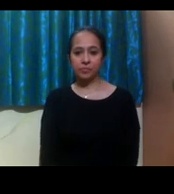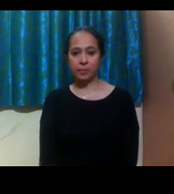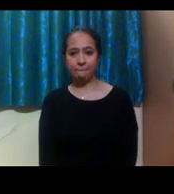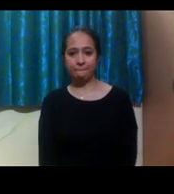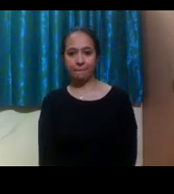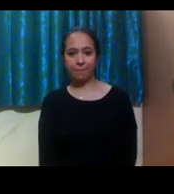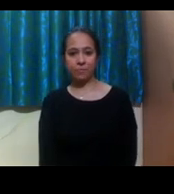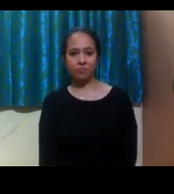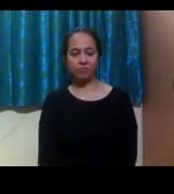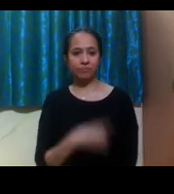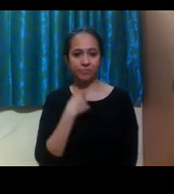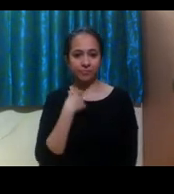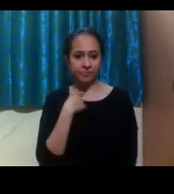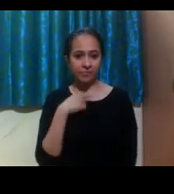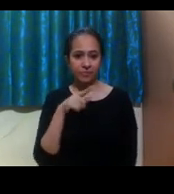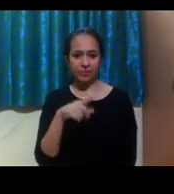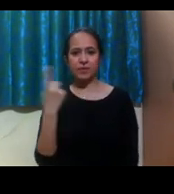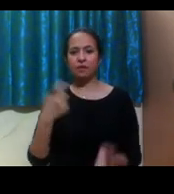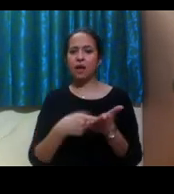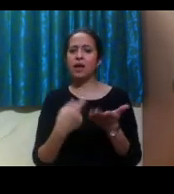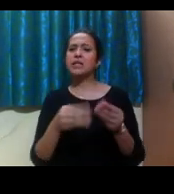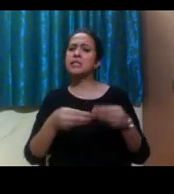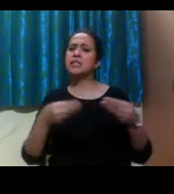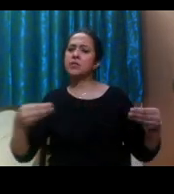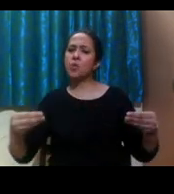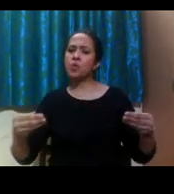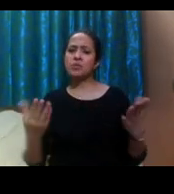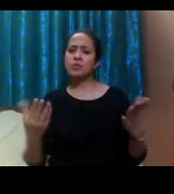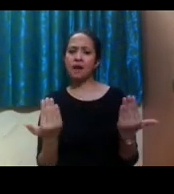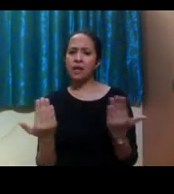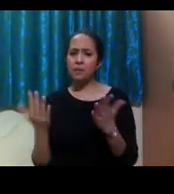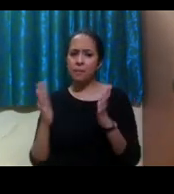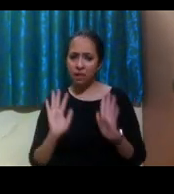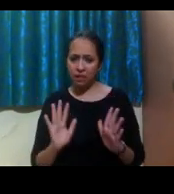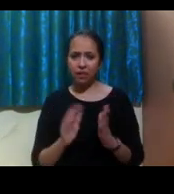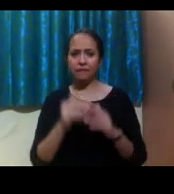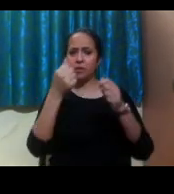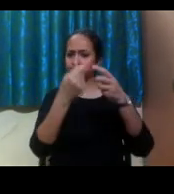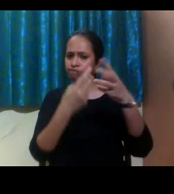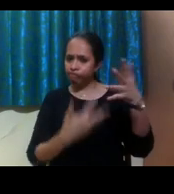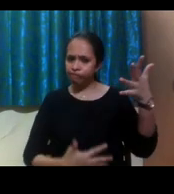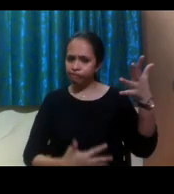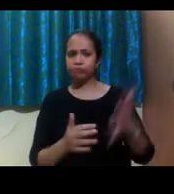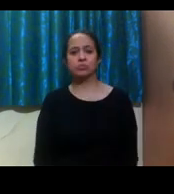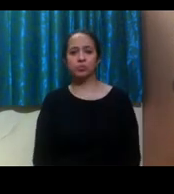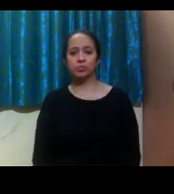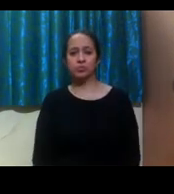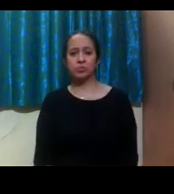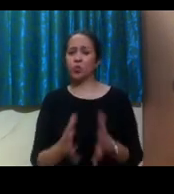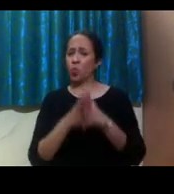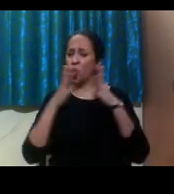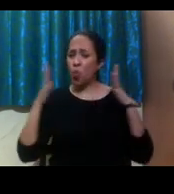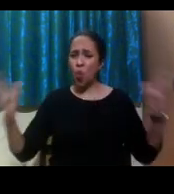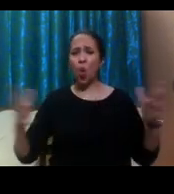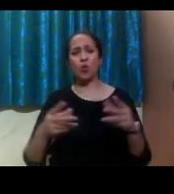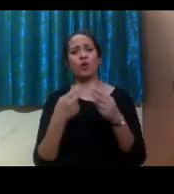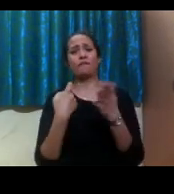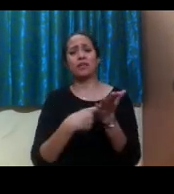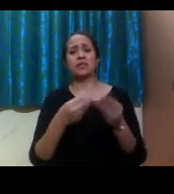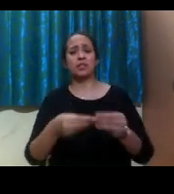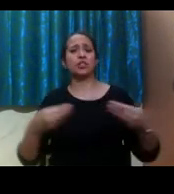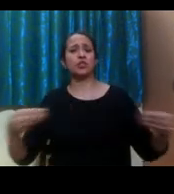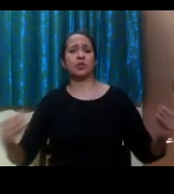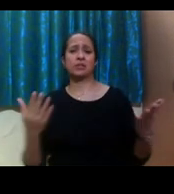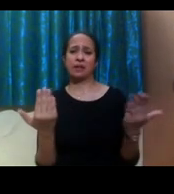And speaking of resources, talking about campus and community resources, there's an abundant amount of resources that you'll find at a US